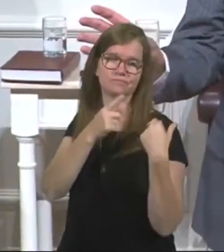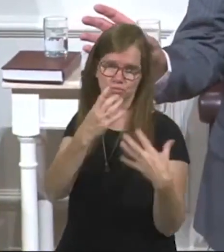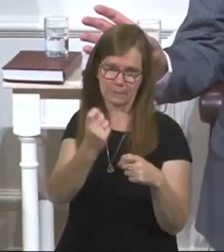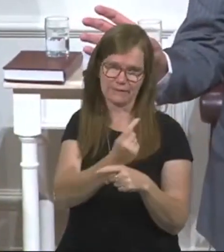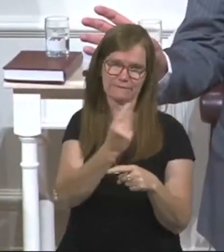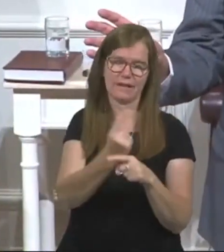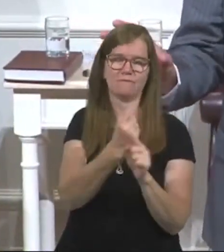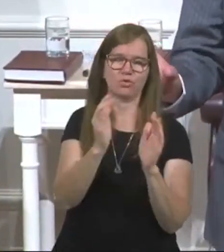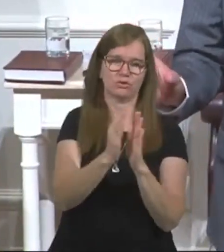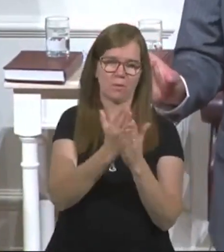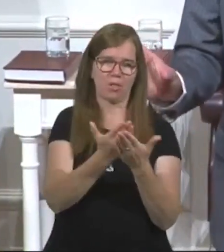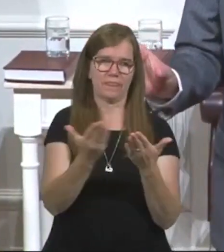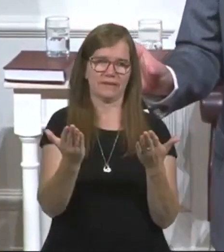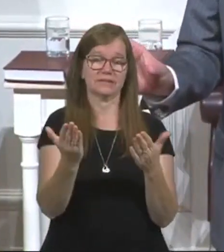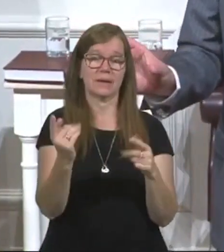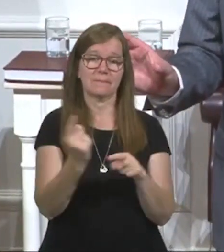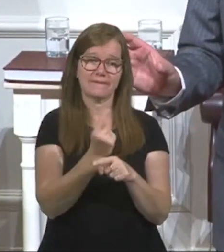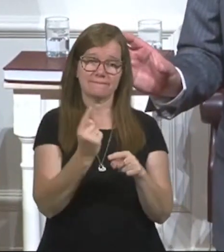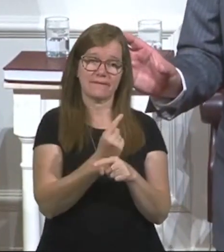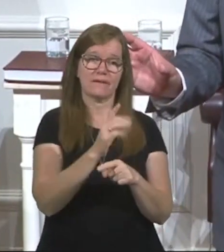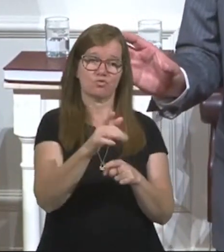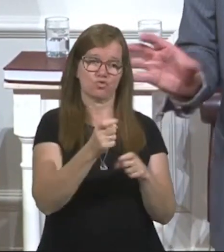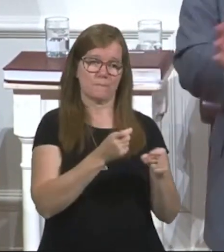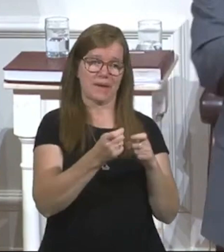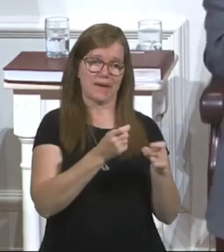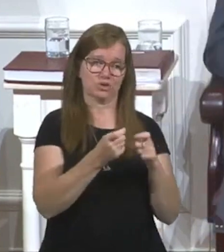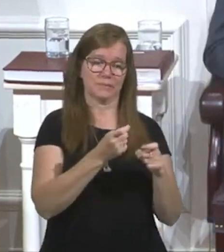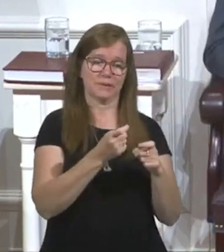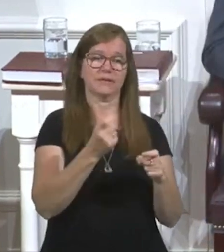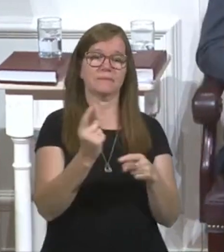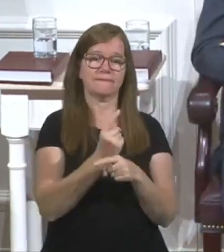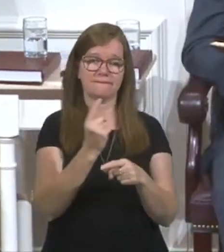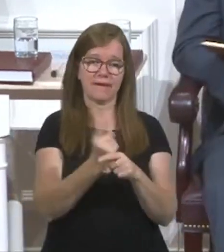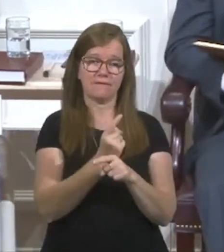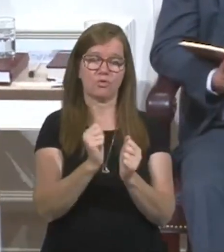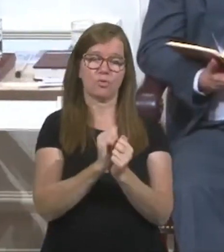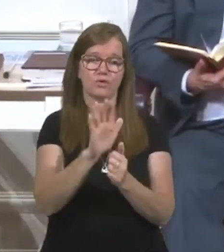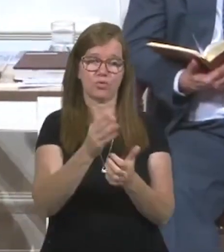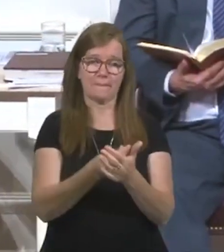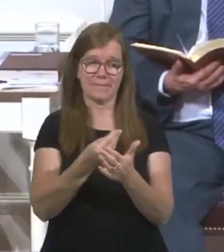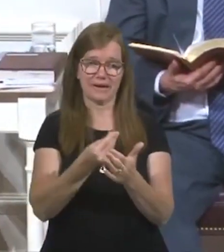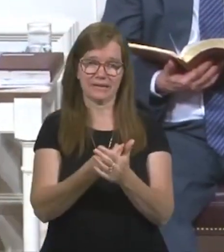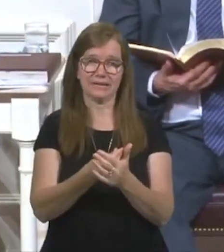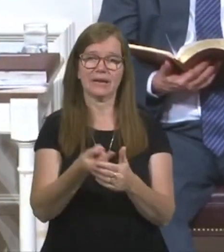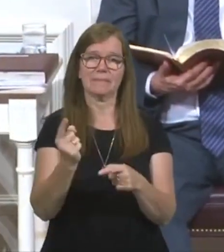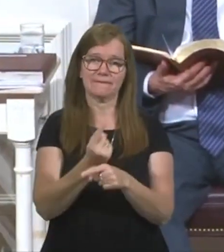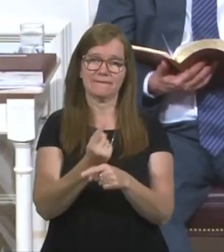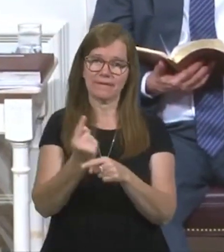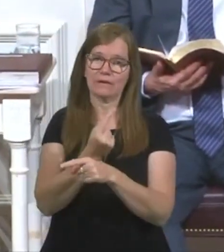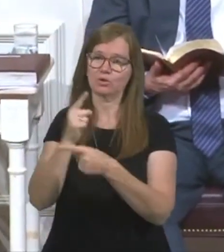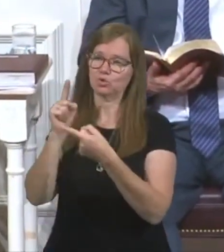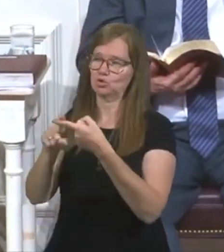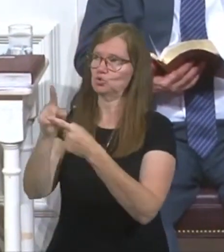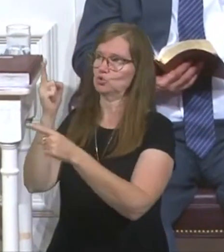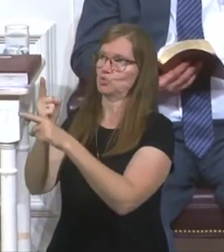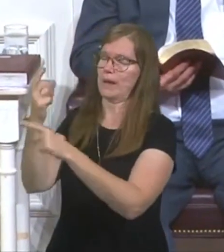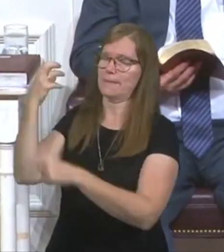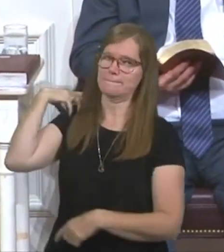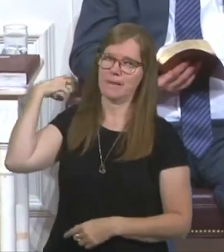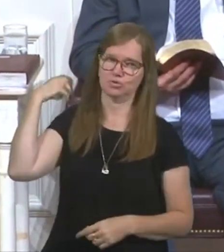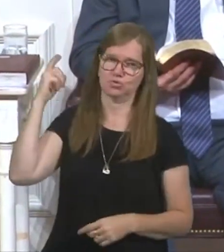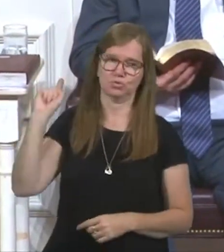things. Be faithful in your management. Be faithful in your money. And be faithful to the right master.